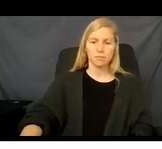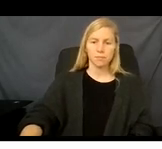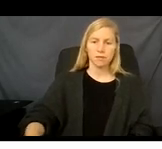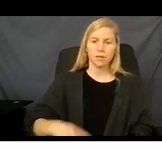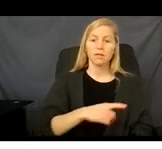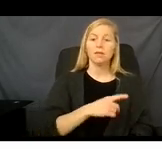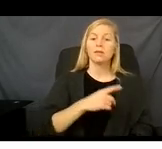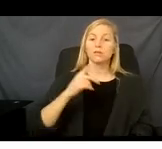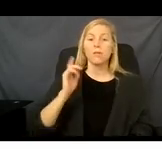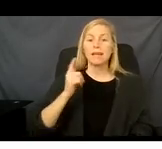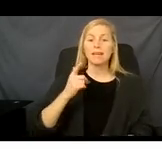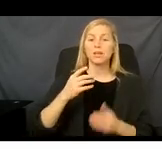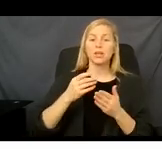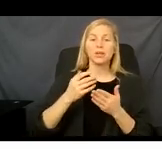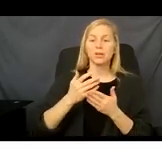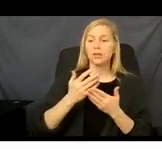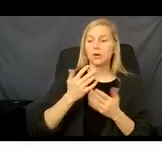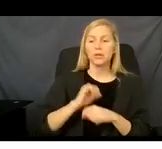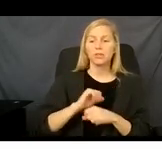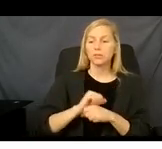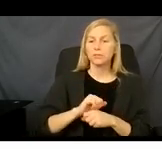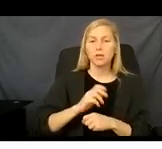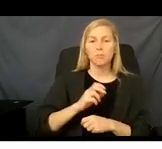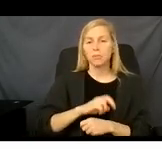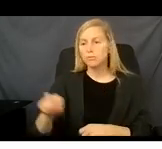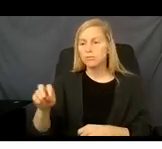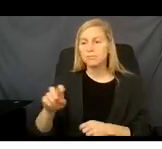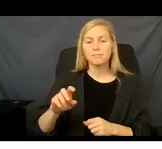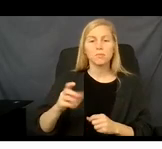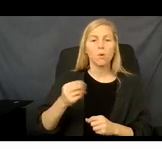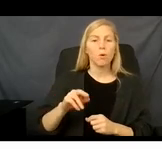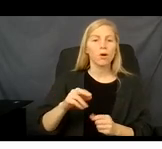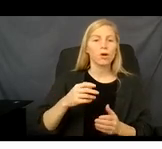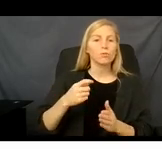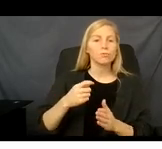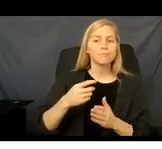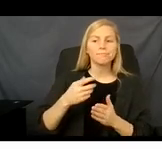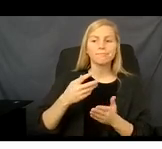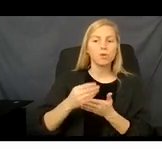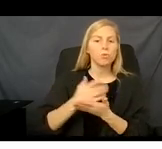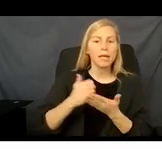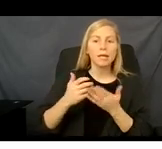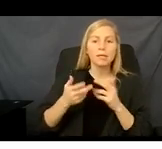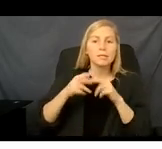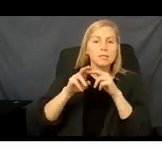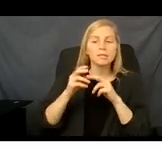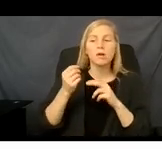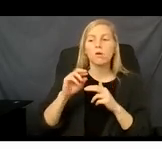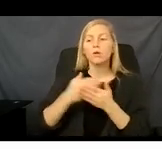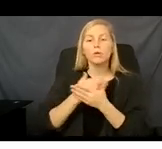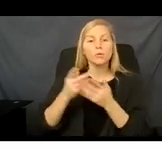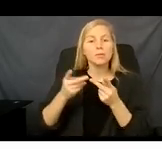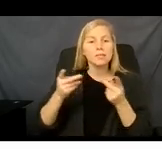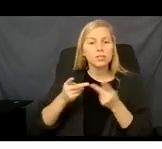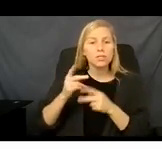money. Maybe you change your job, or you got a raise or got a new position at work that